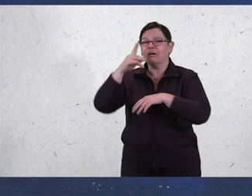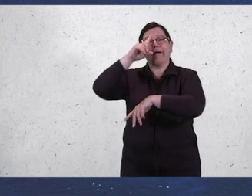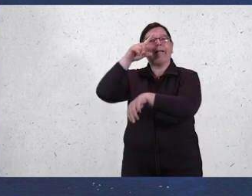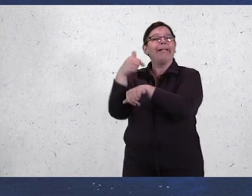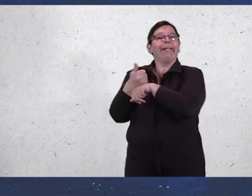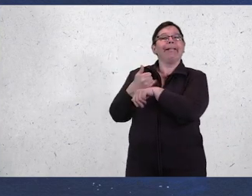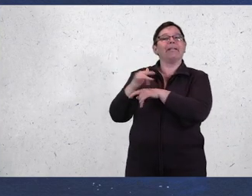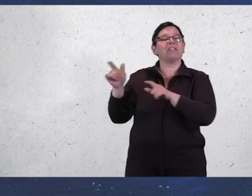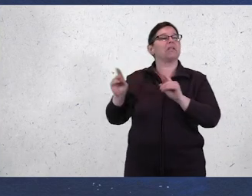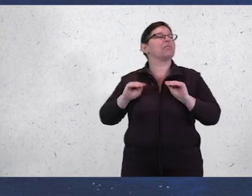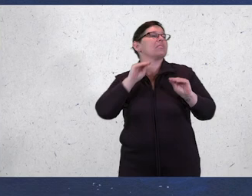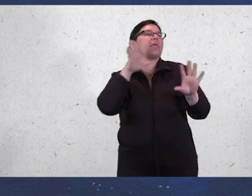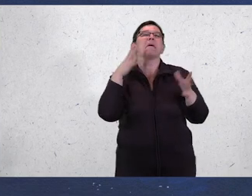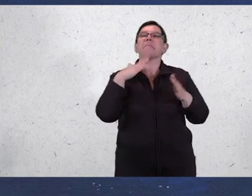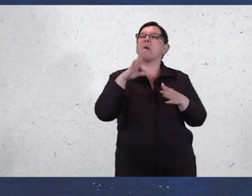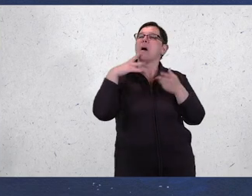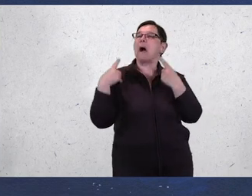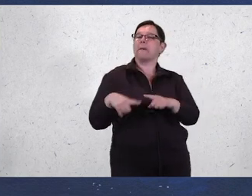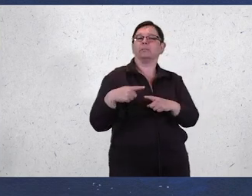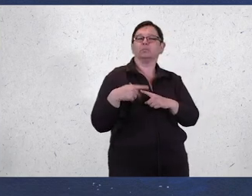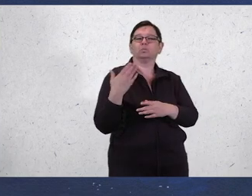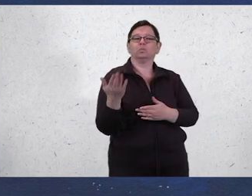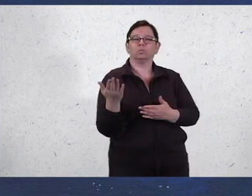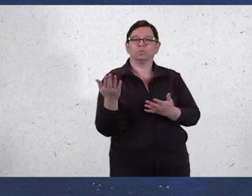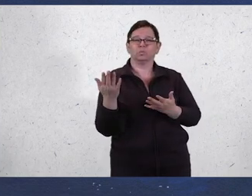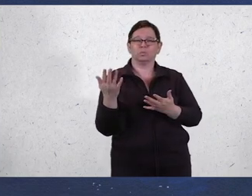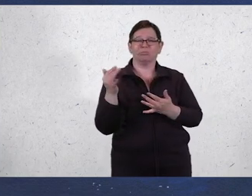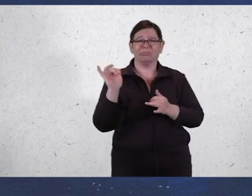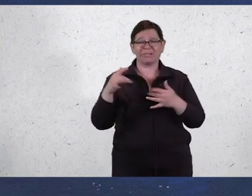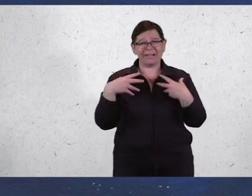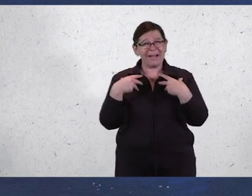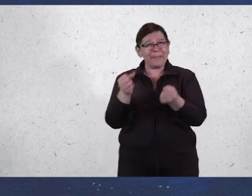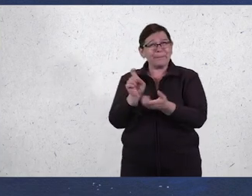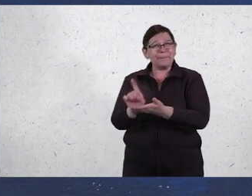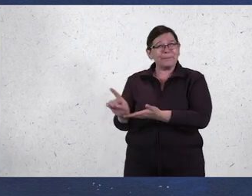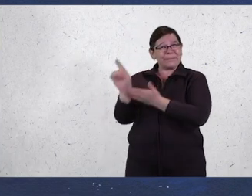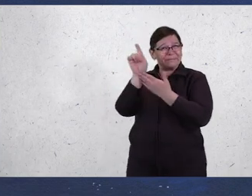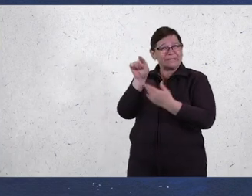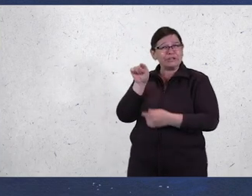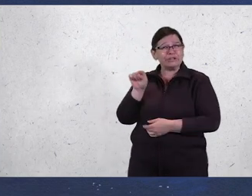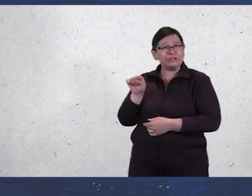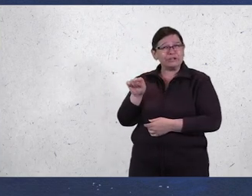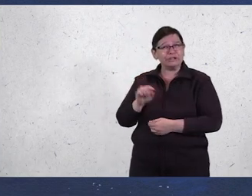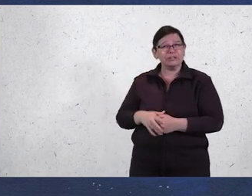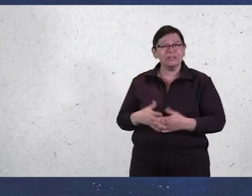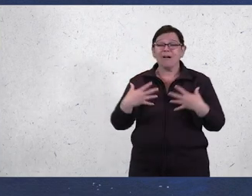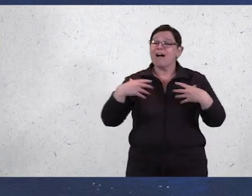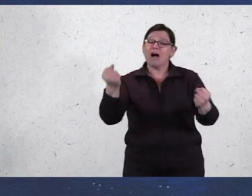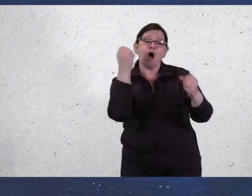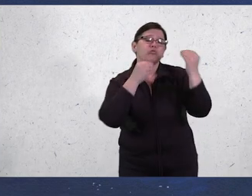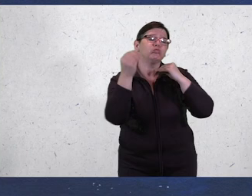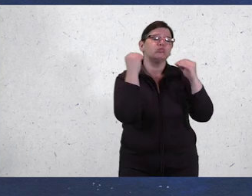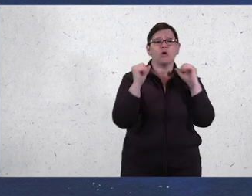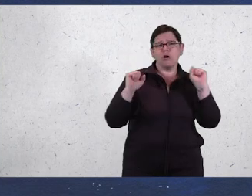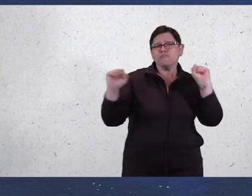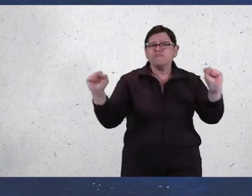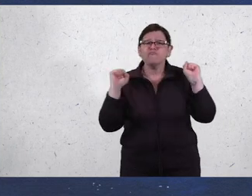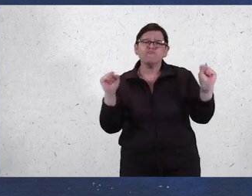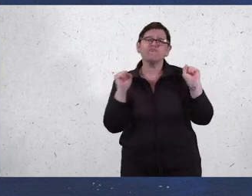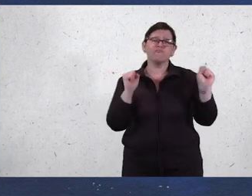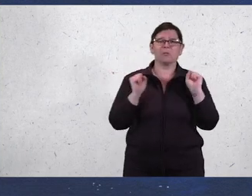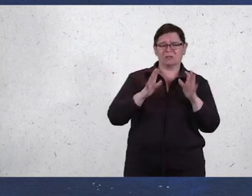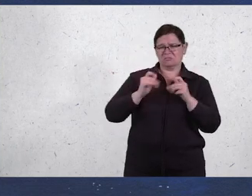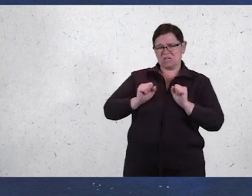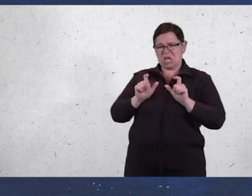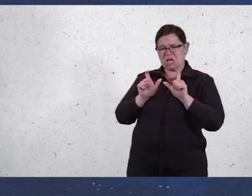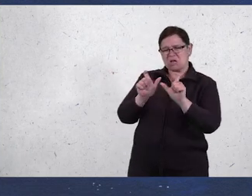Making decisions from the mindset that nothing bad could ever happen to you is health privilege at its finest. A healthy diet and lifestyle